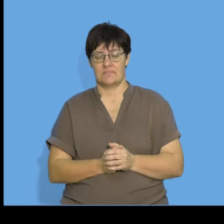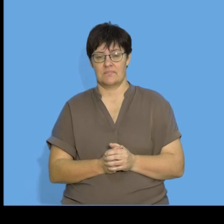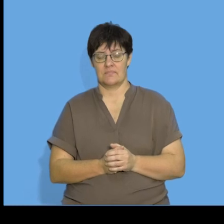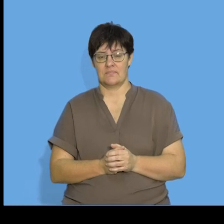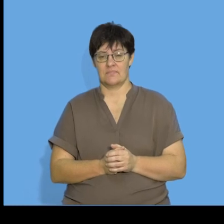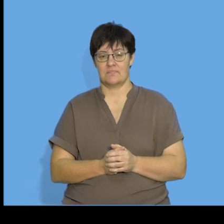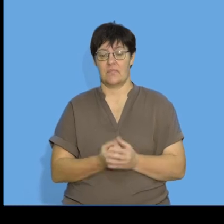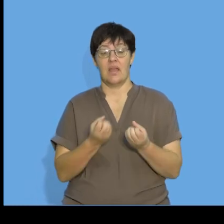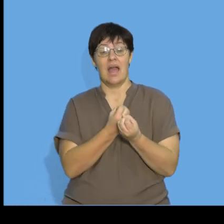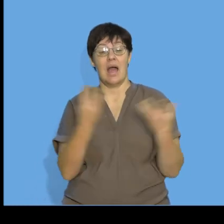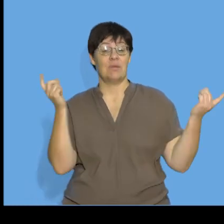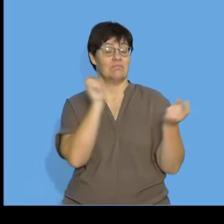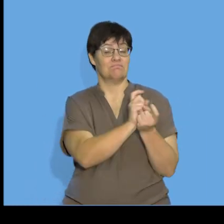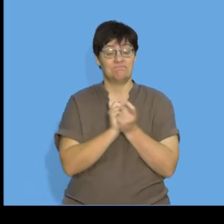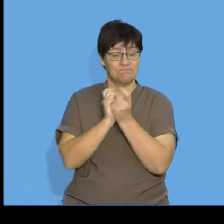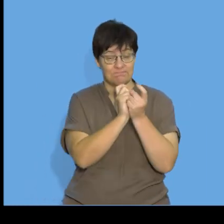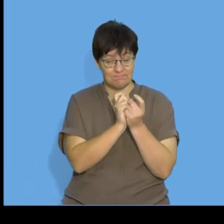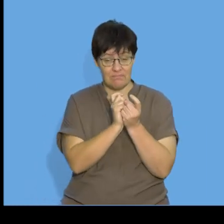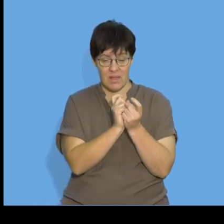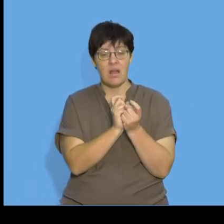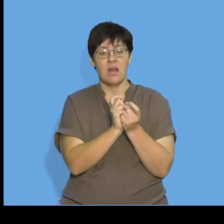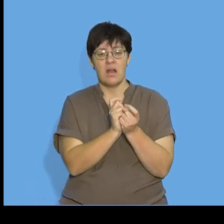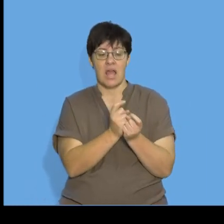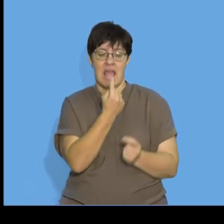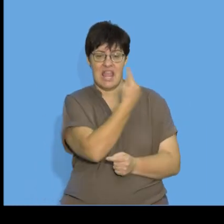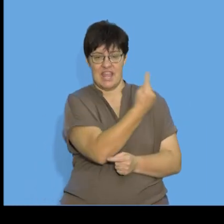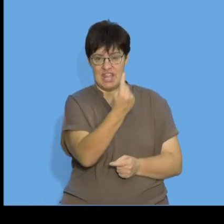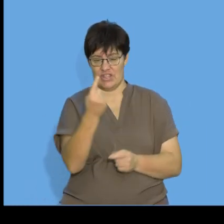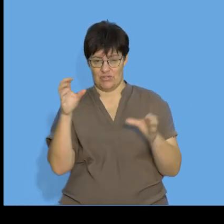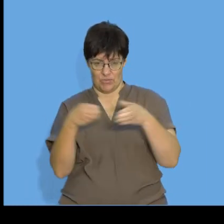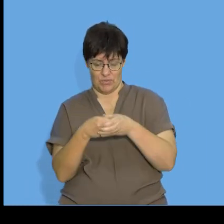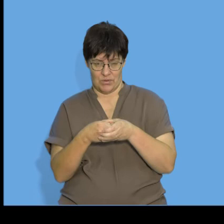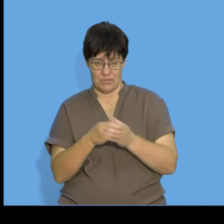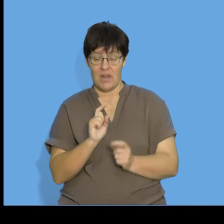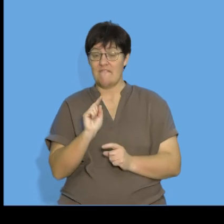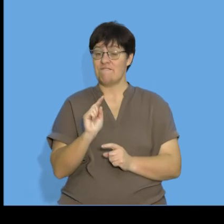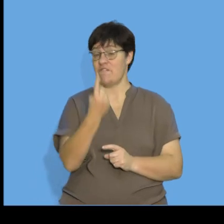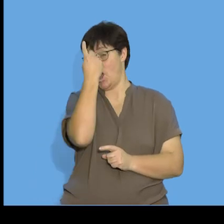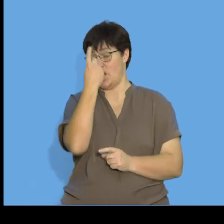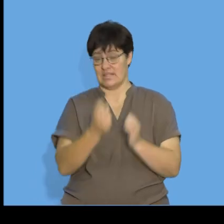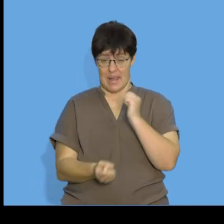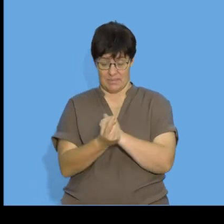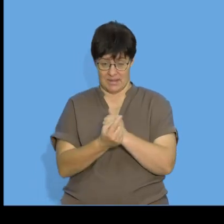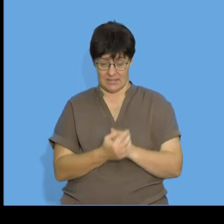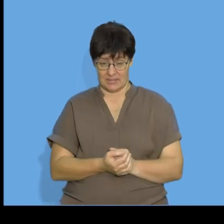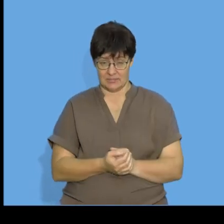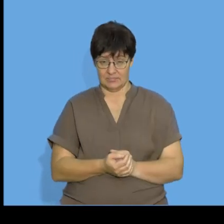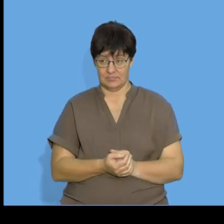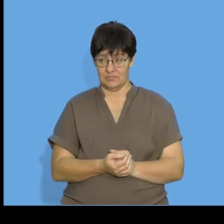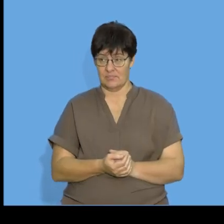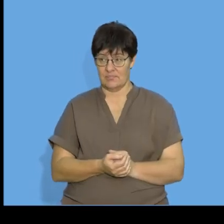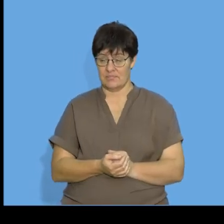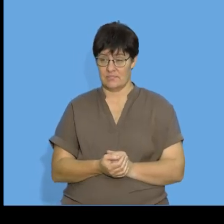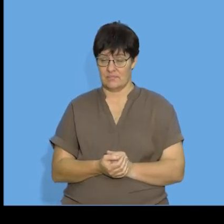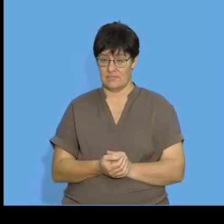so how many matches will be played in each group in the first stage of the event so